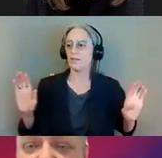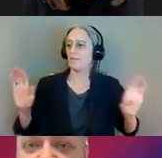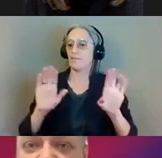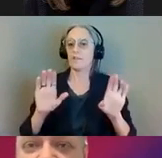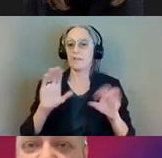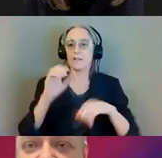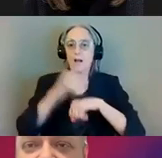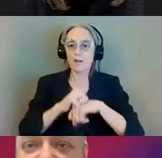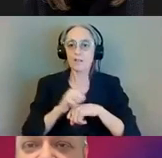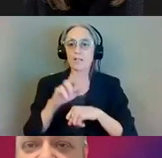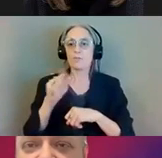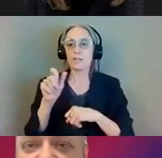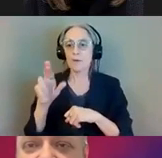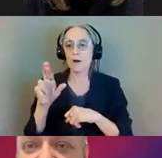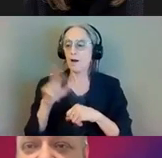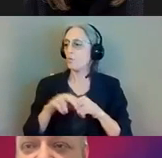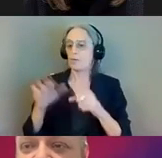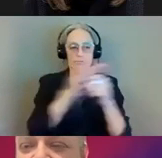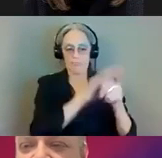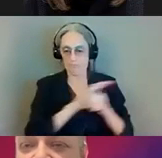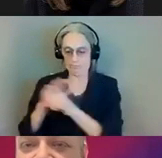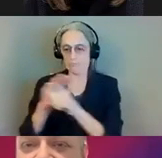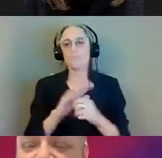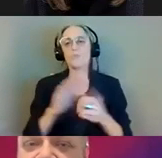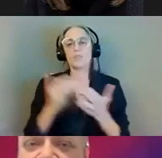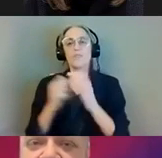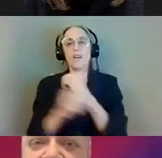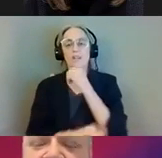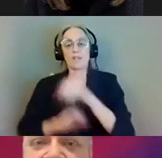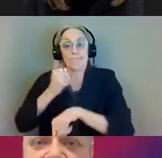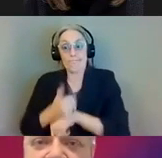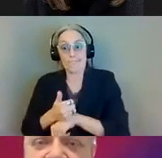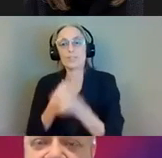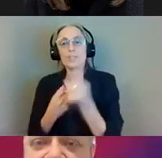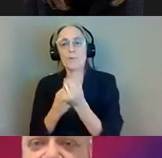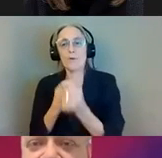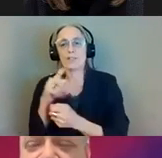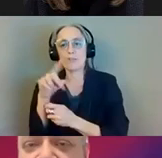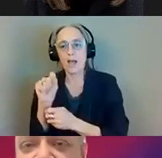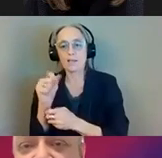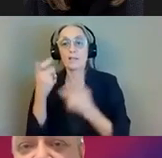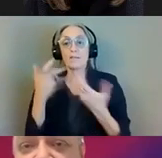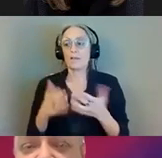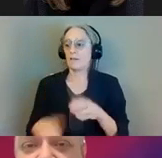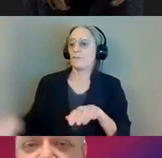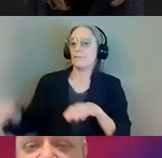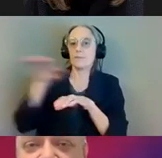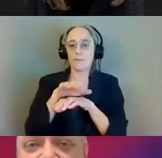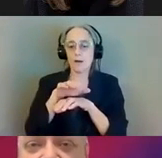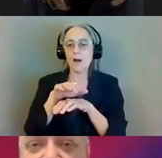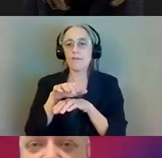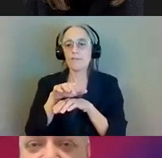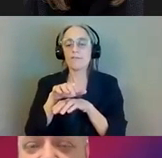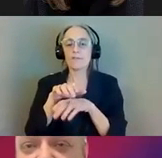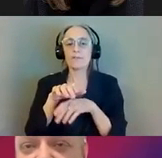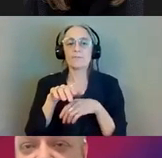be the new foundation for the new track structure. once that's complete we build the above grade or basically